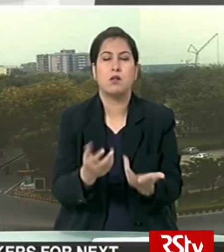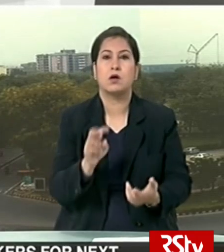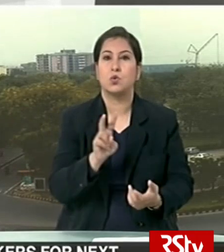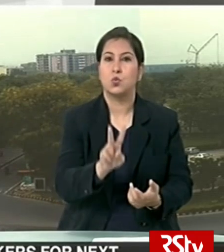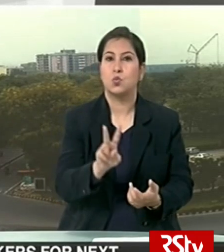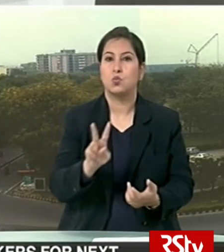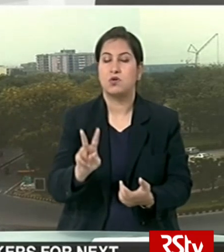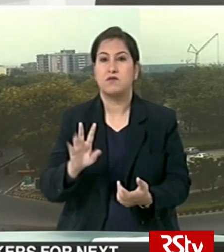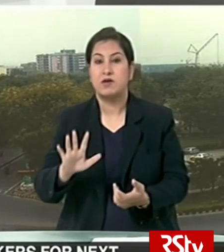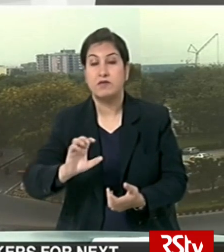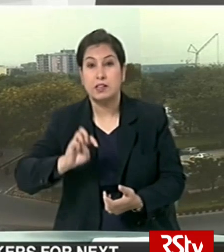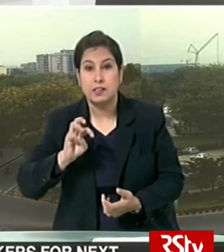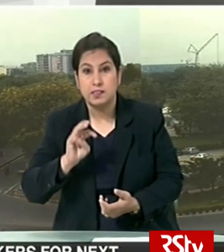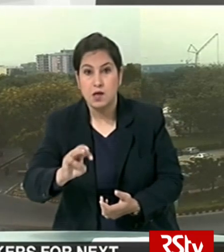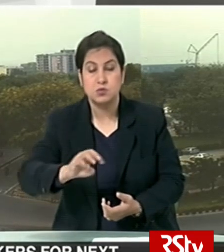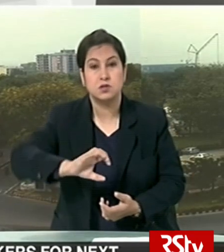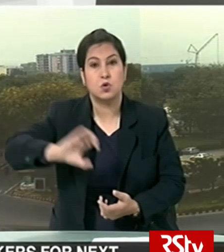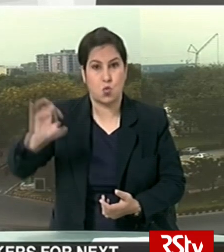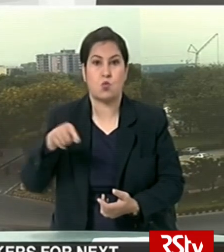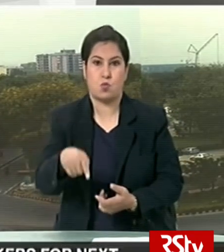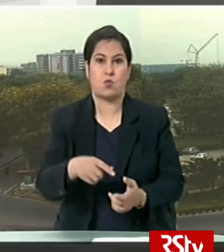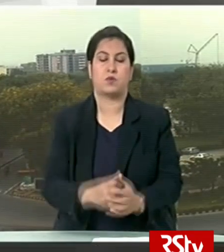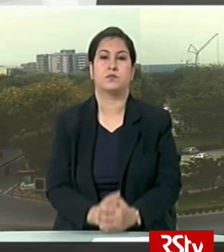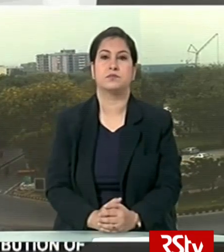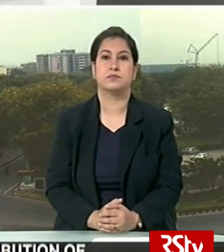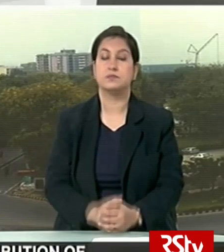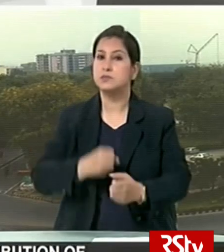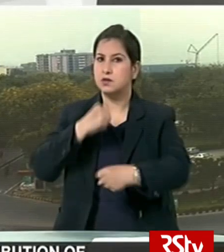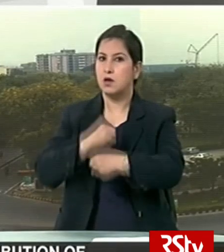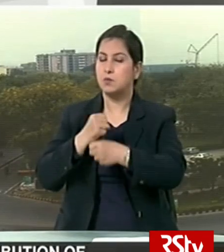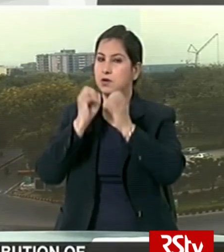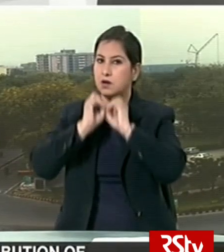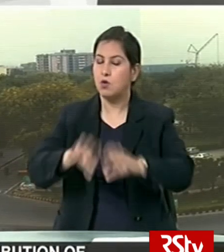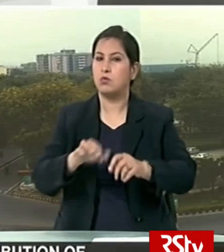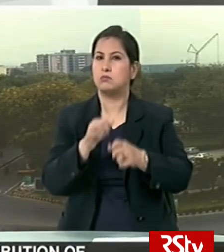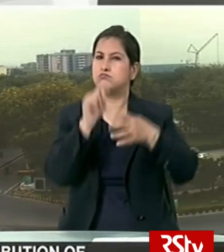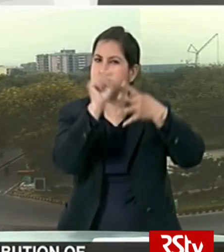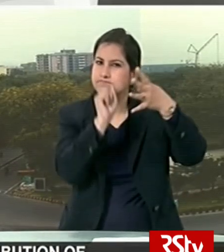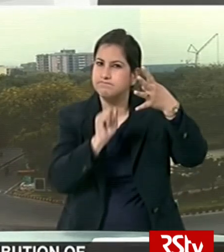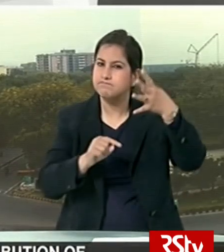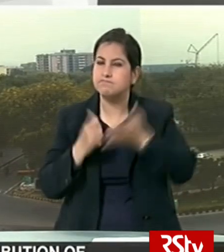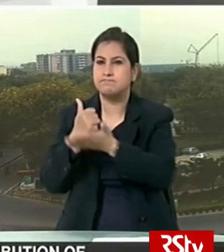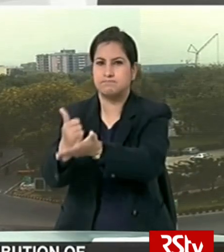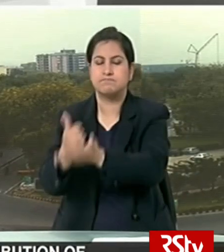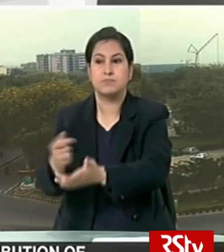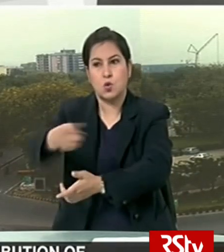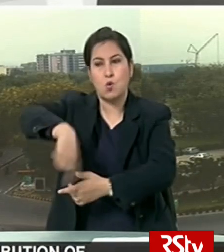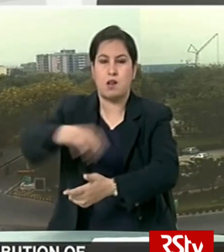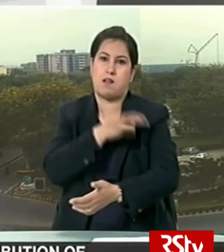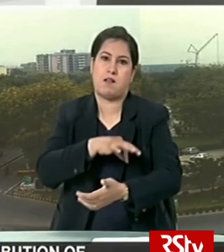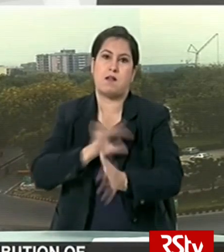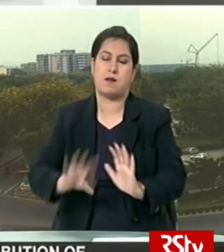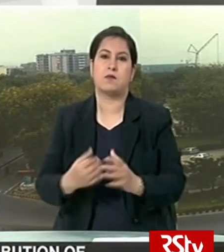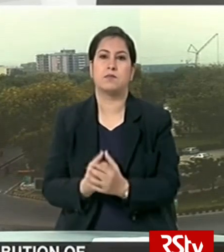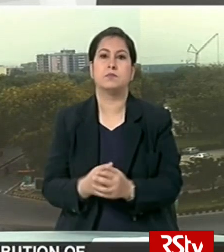,000 crores the government announced several other measures to facilitate migrant workers